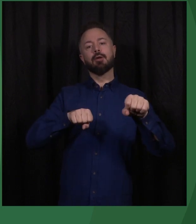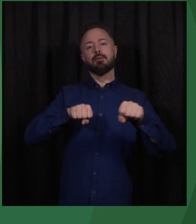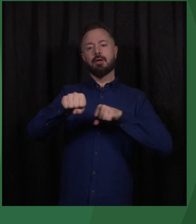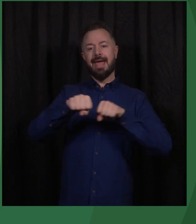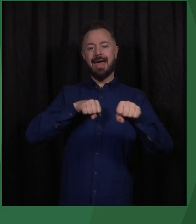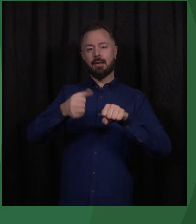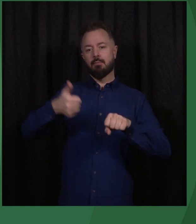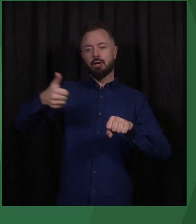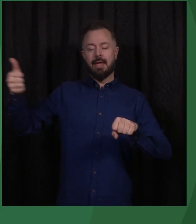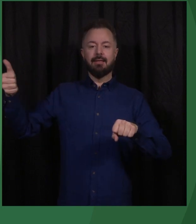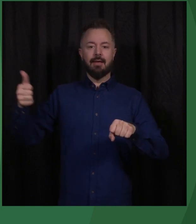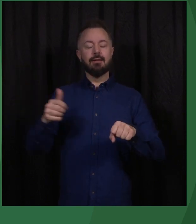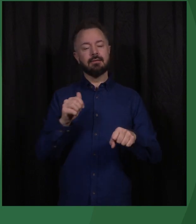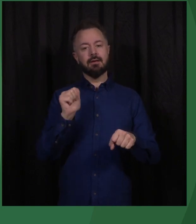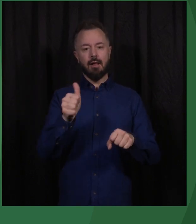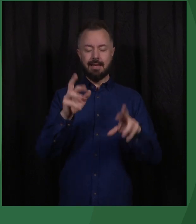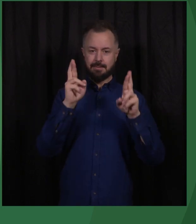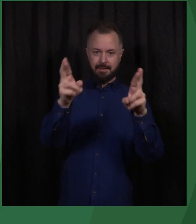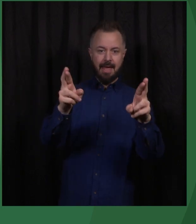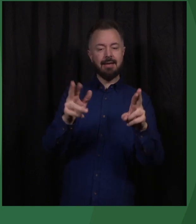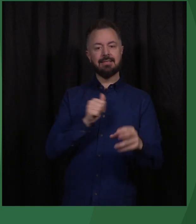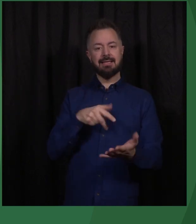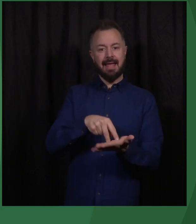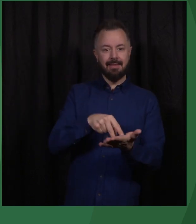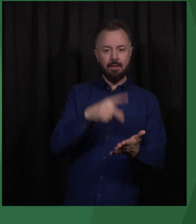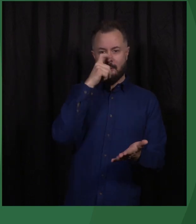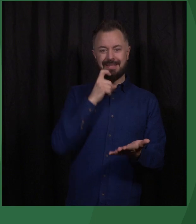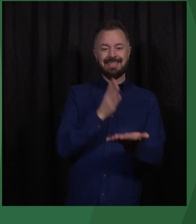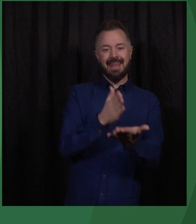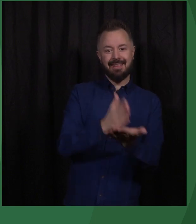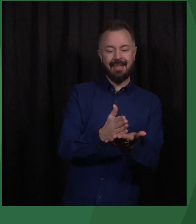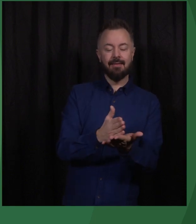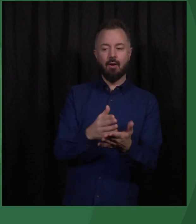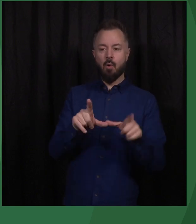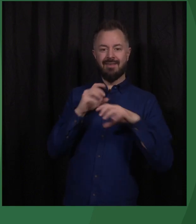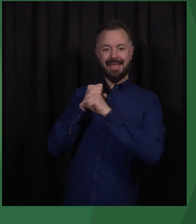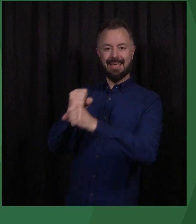fundamental freedoms and human rights are the best guarantees